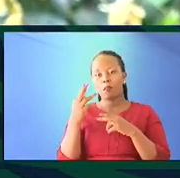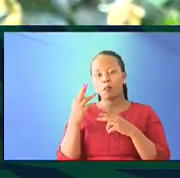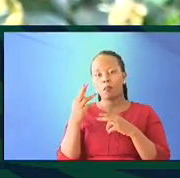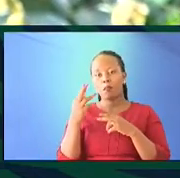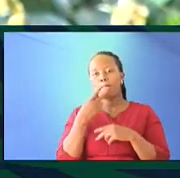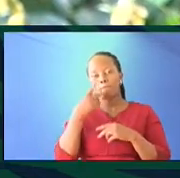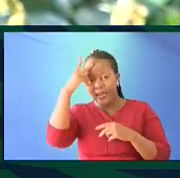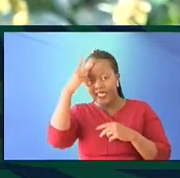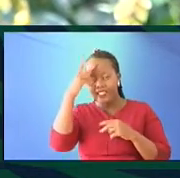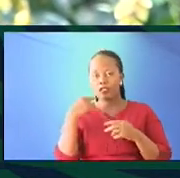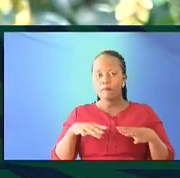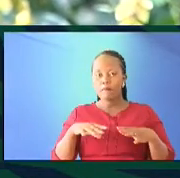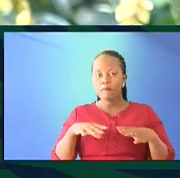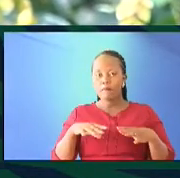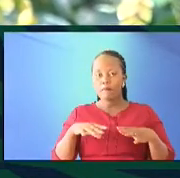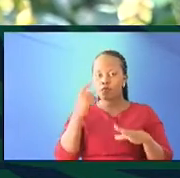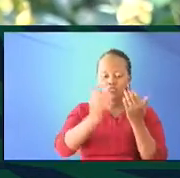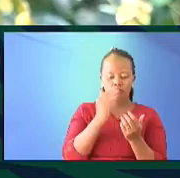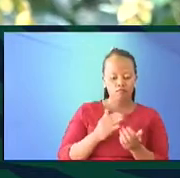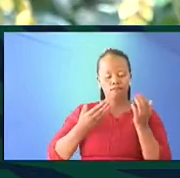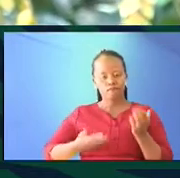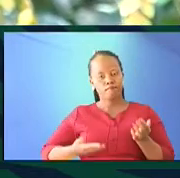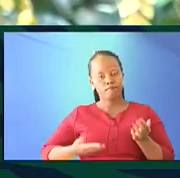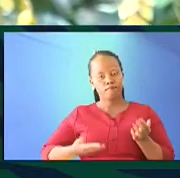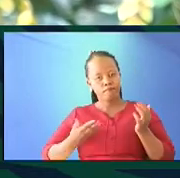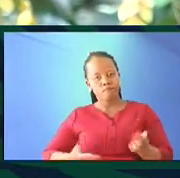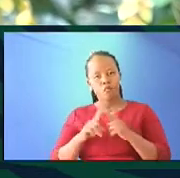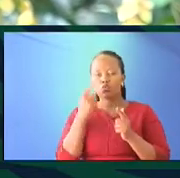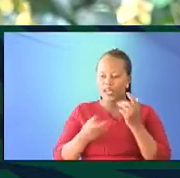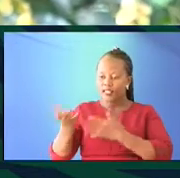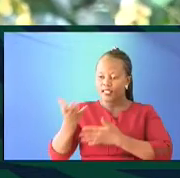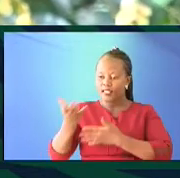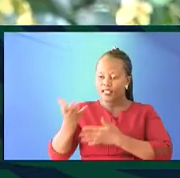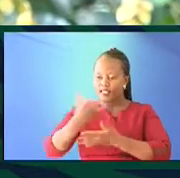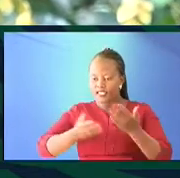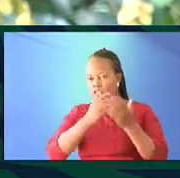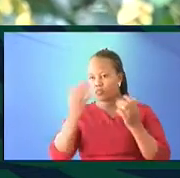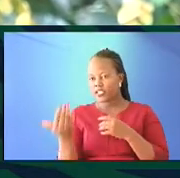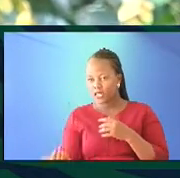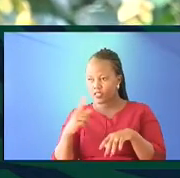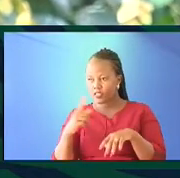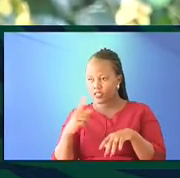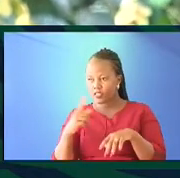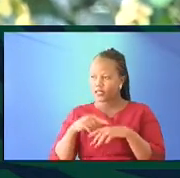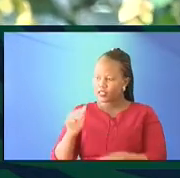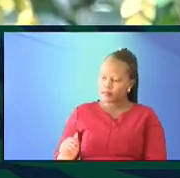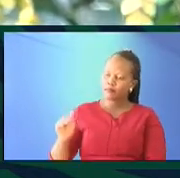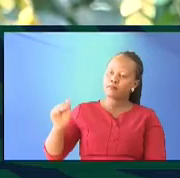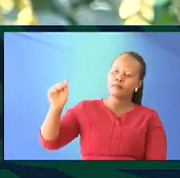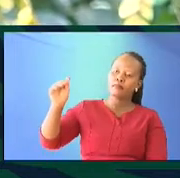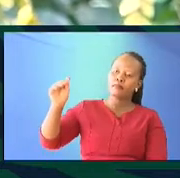parents, the guardians, the people who are interacting with that child as it grows.